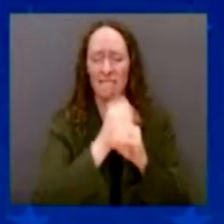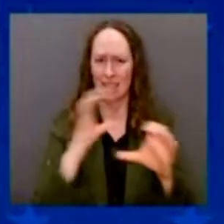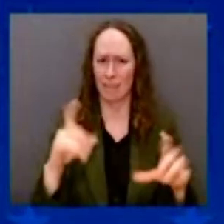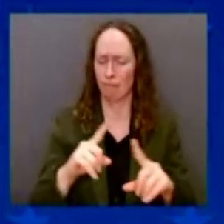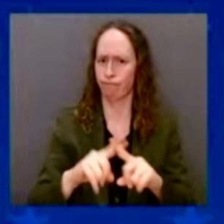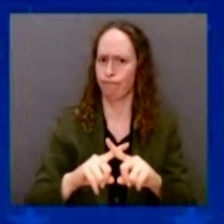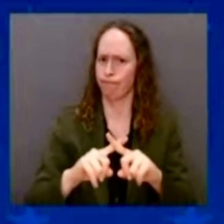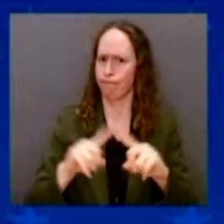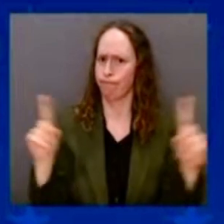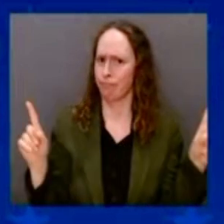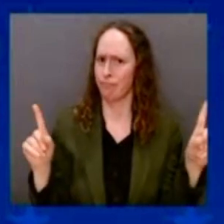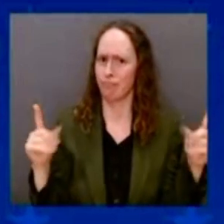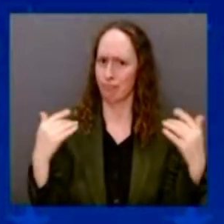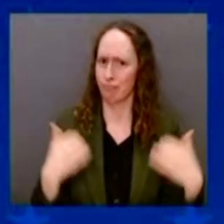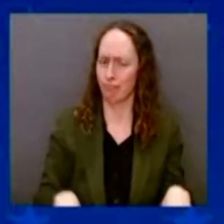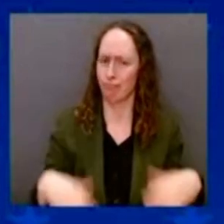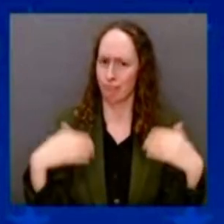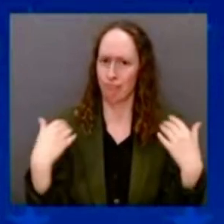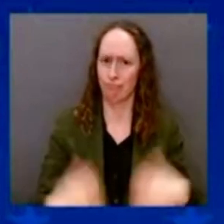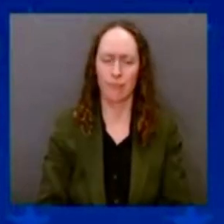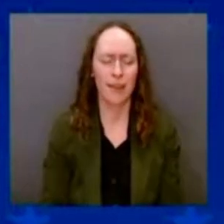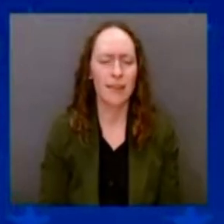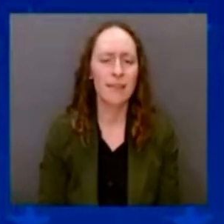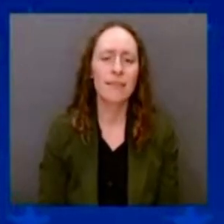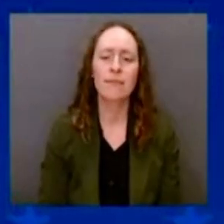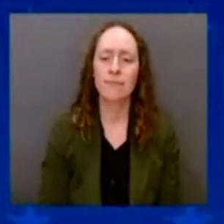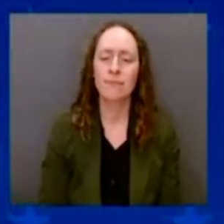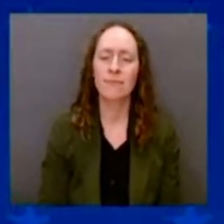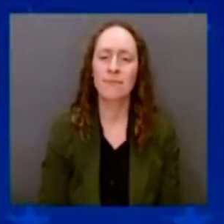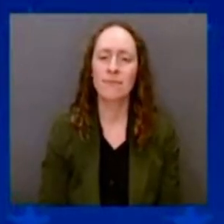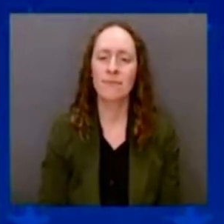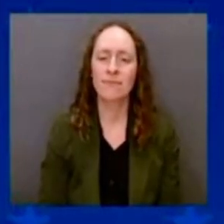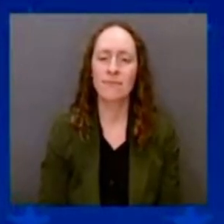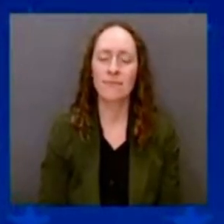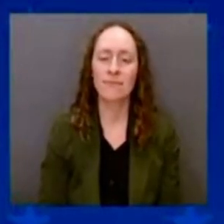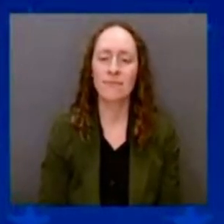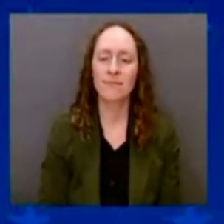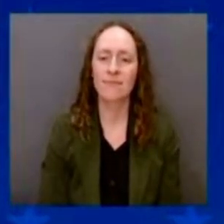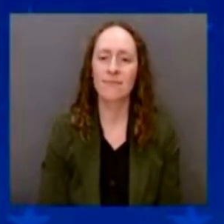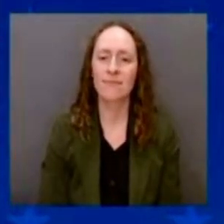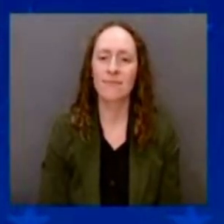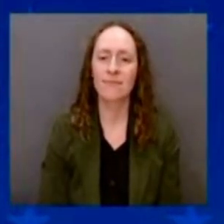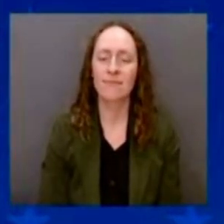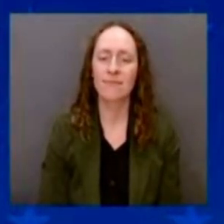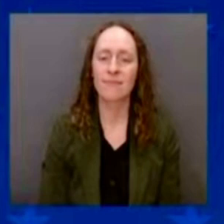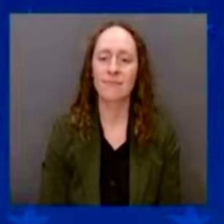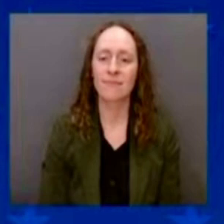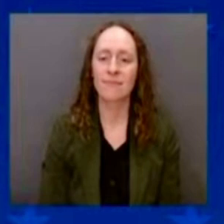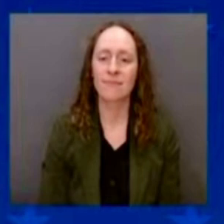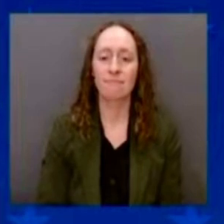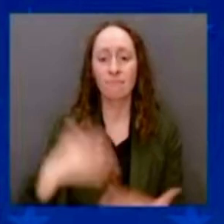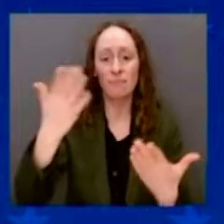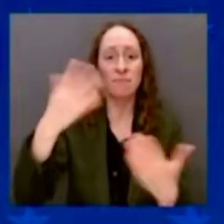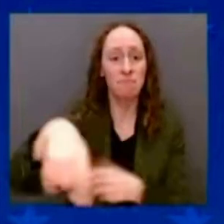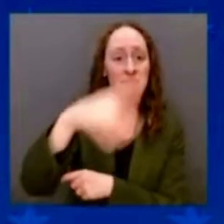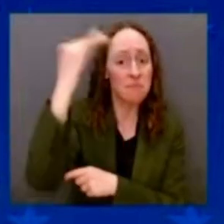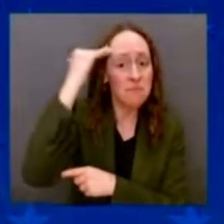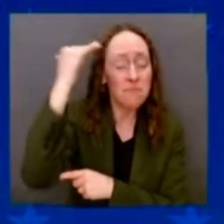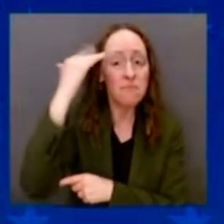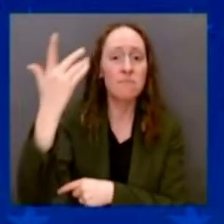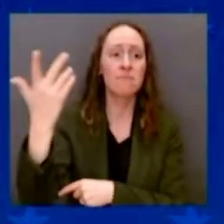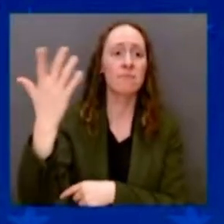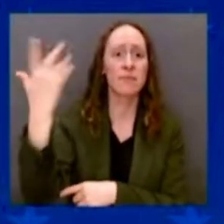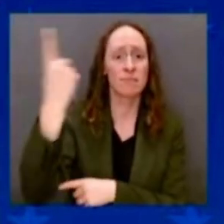— you know people who stared at the ceiling last night, wondering, God forbid, if I get pancreatic cancer and my wife gets breast